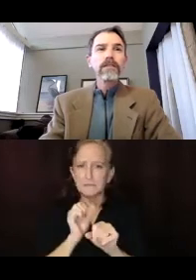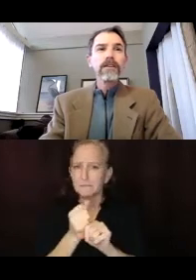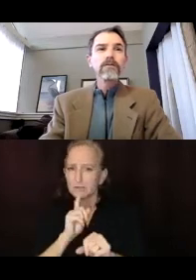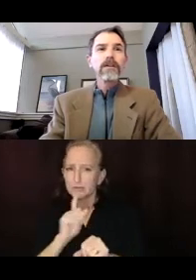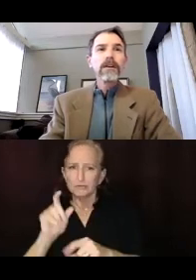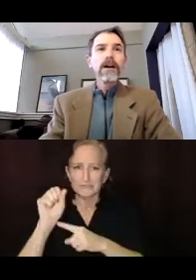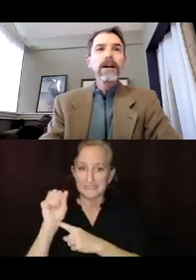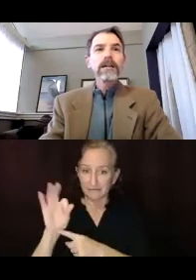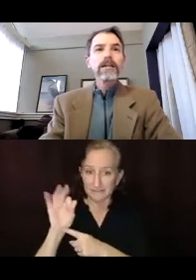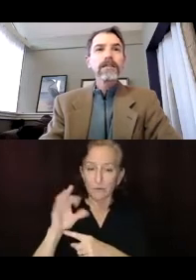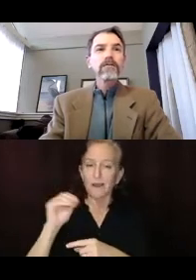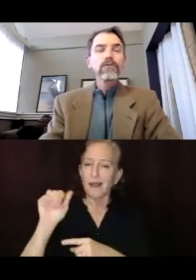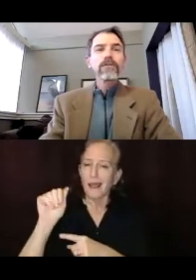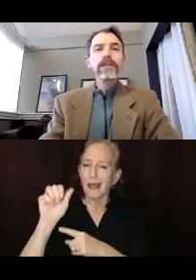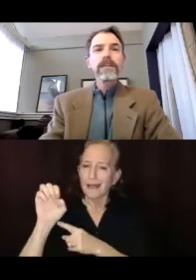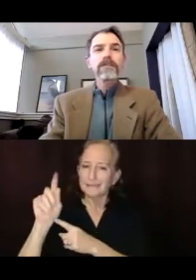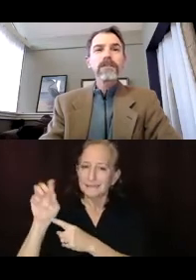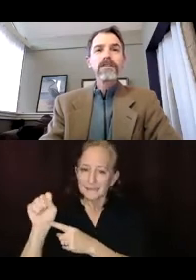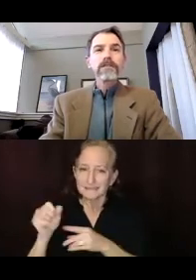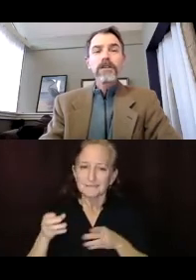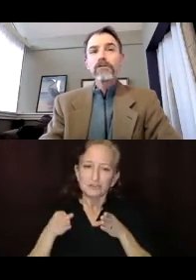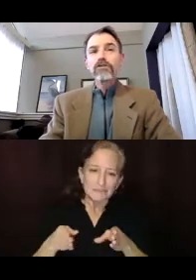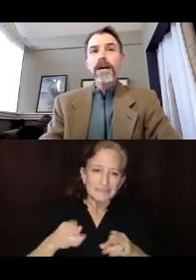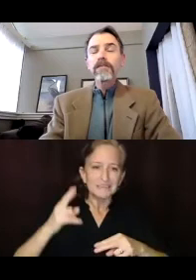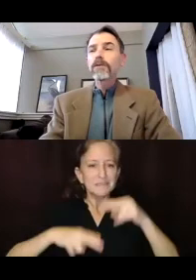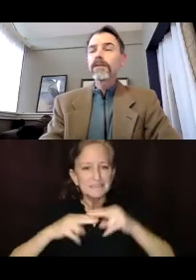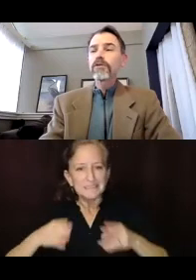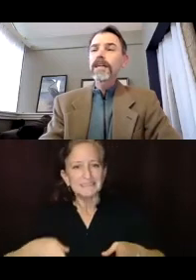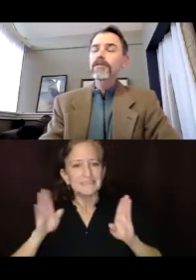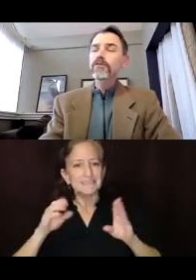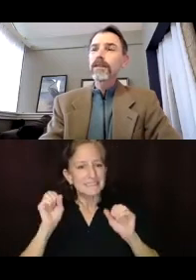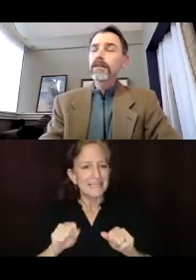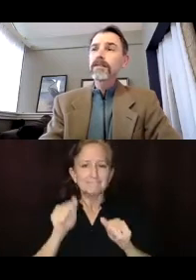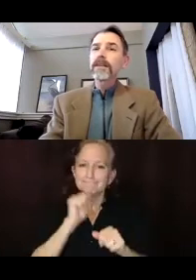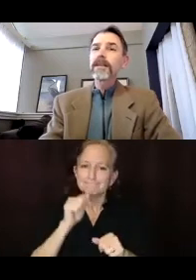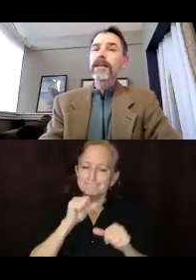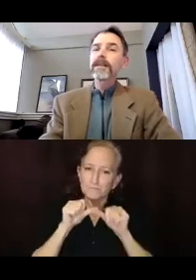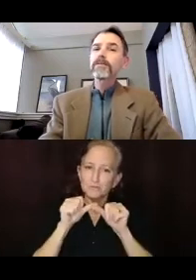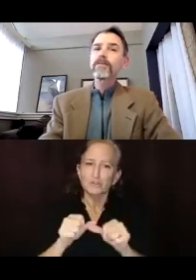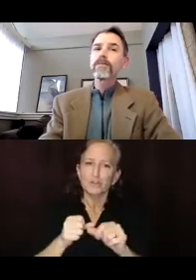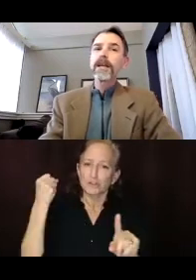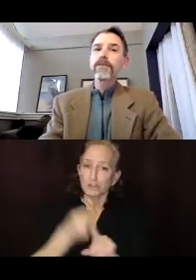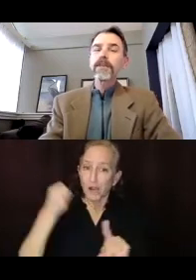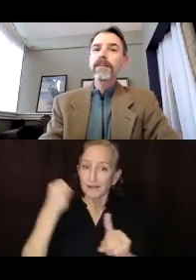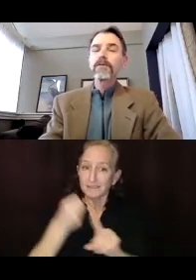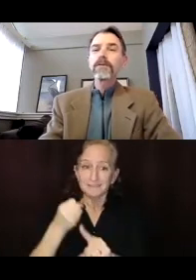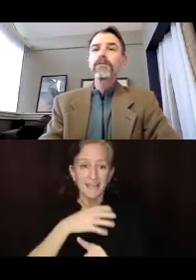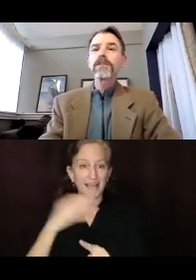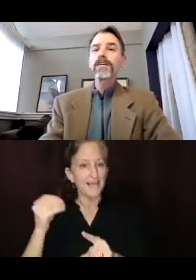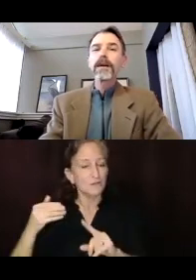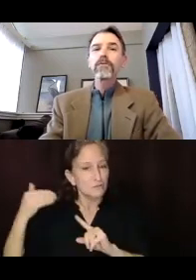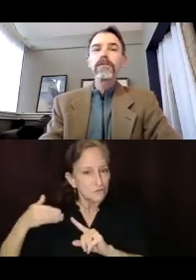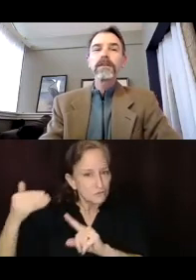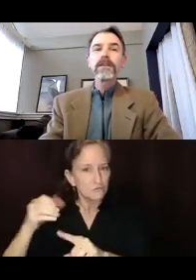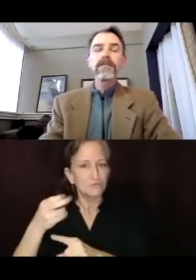San Francisco is resilient to acute shocks, as well as chronic stresses. And I just want to emphasize that when people